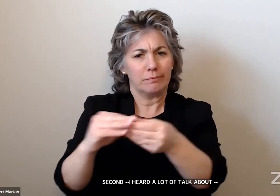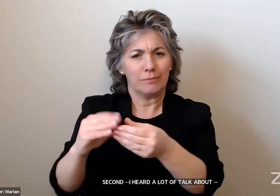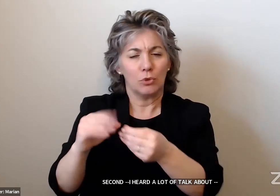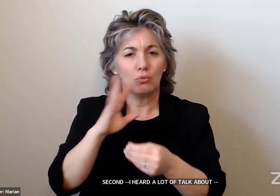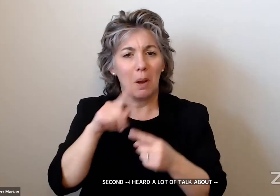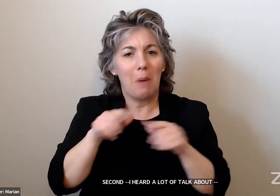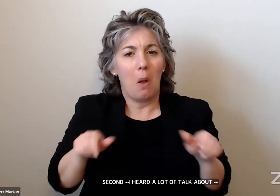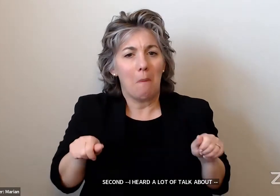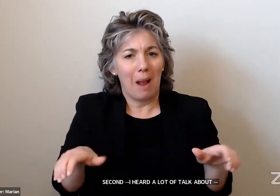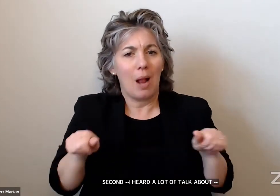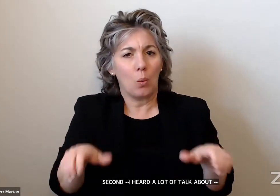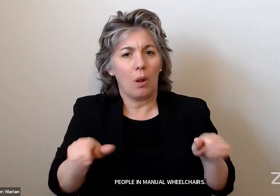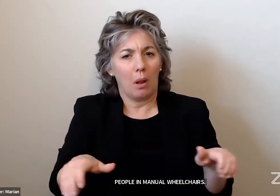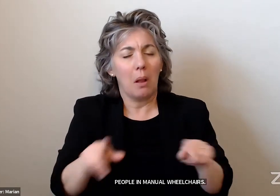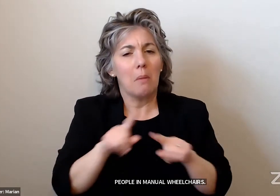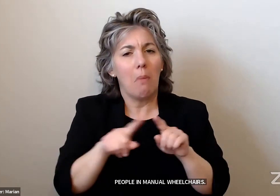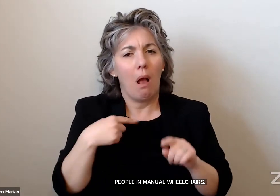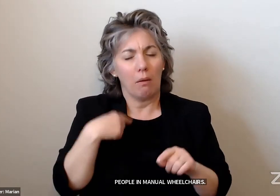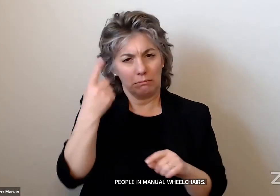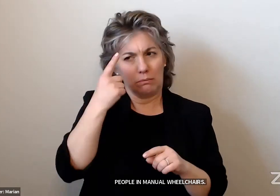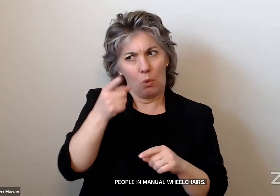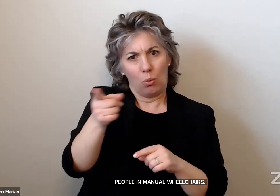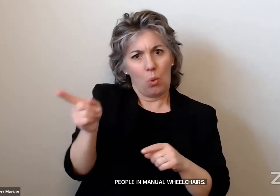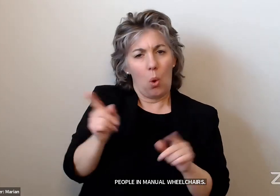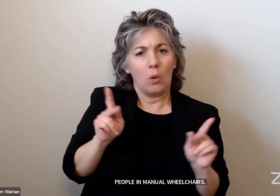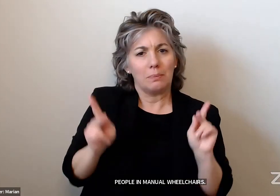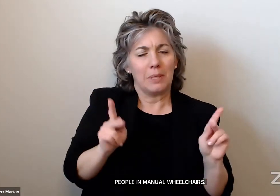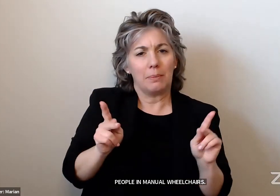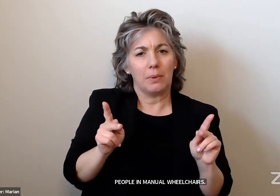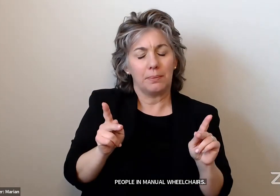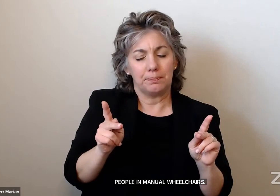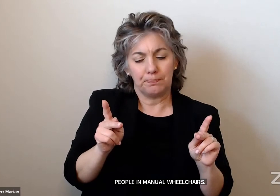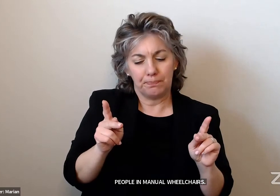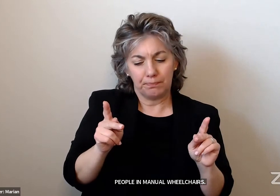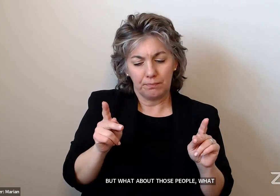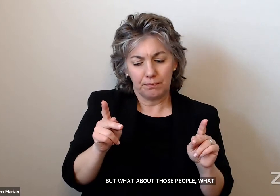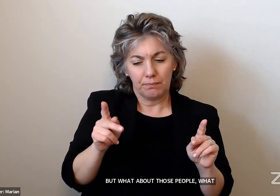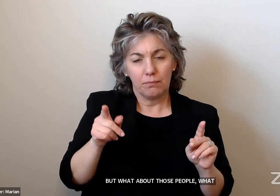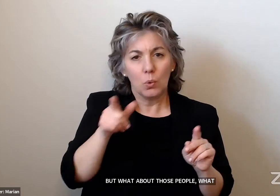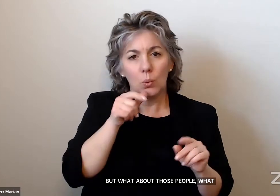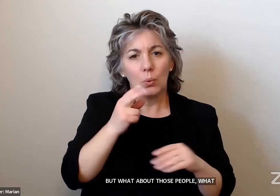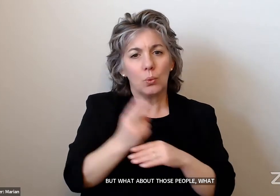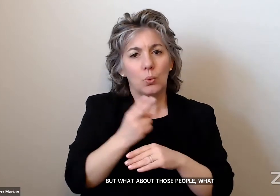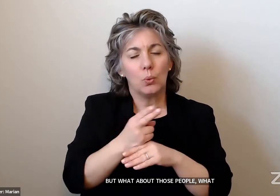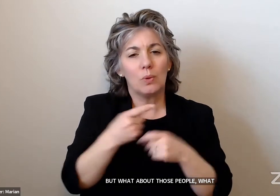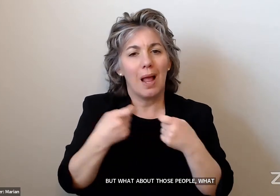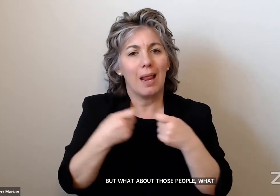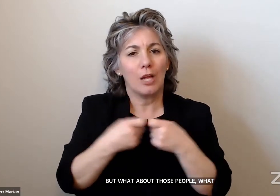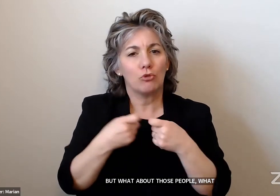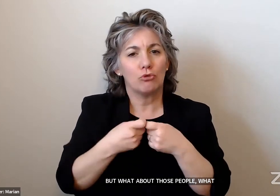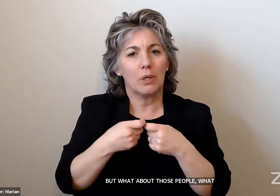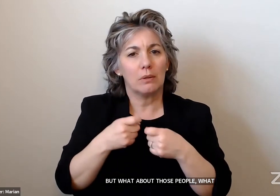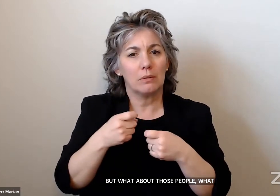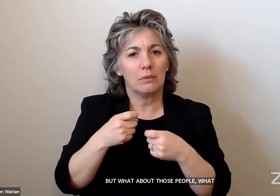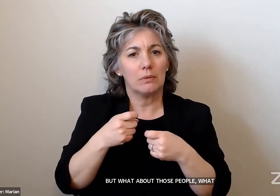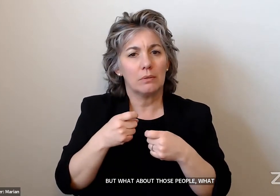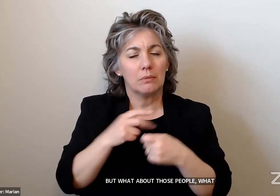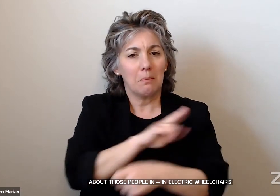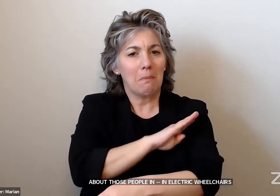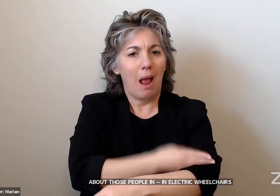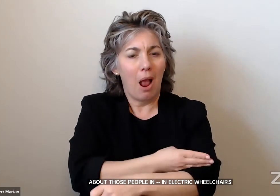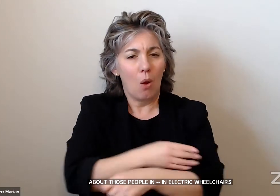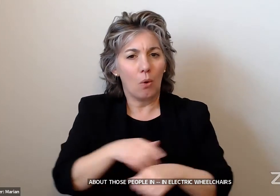wheelchairs. But what about those people – but what about those people in electric wheelchairs, scooters,